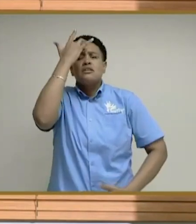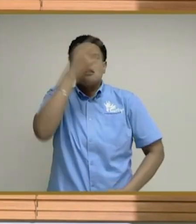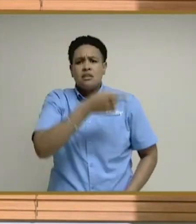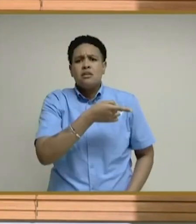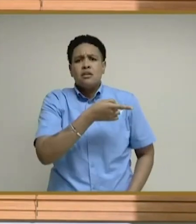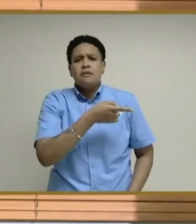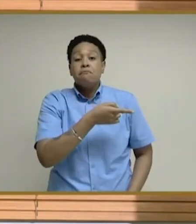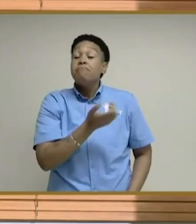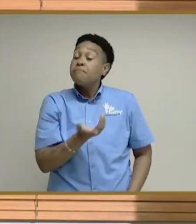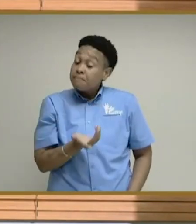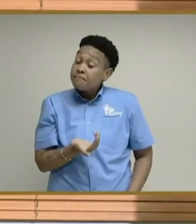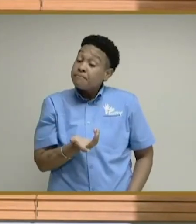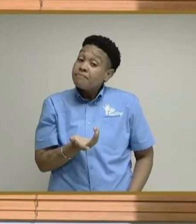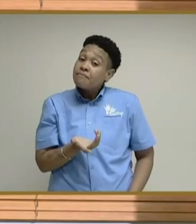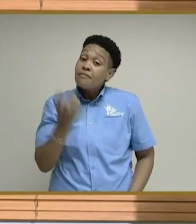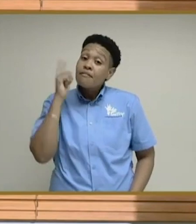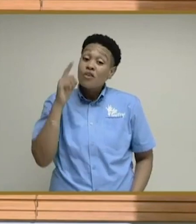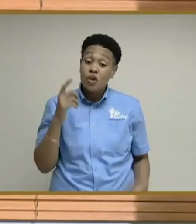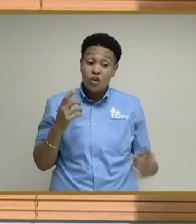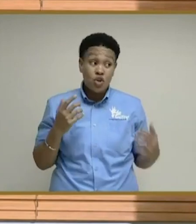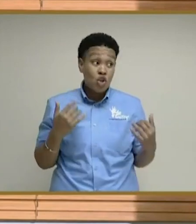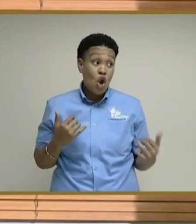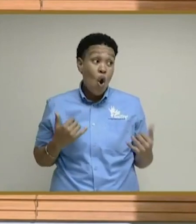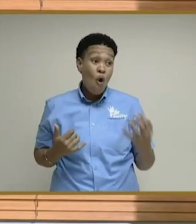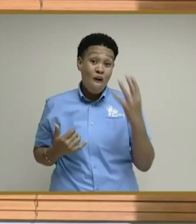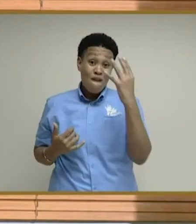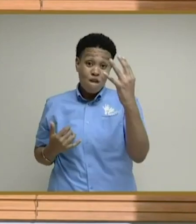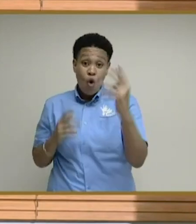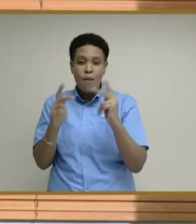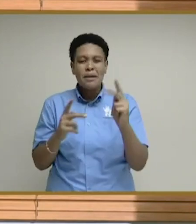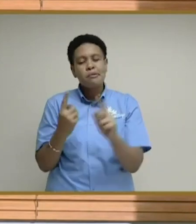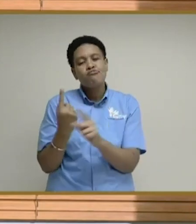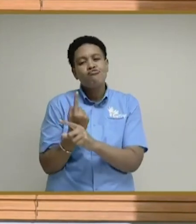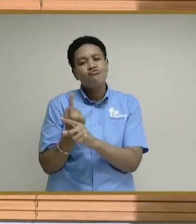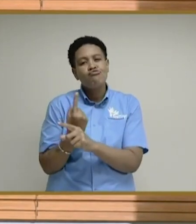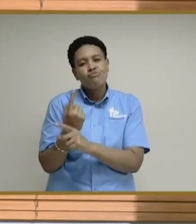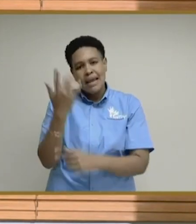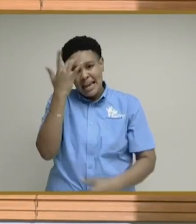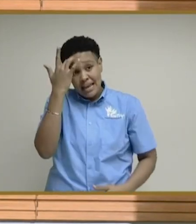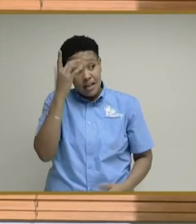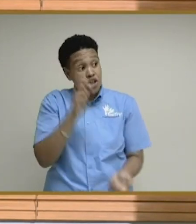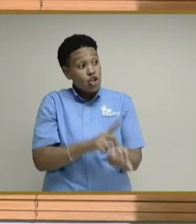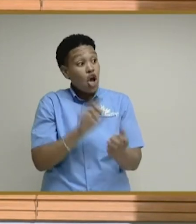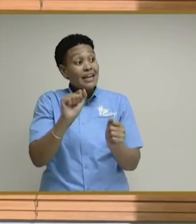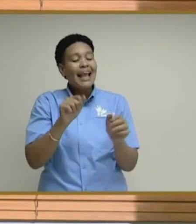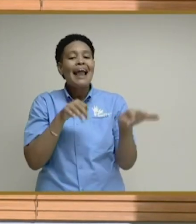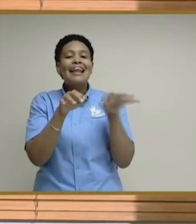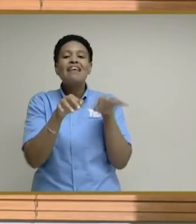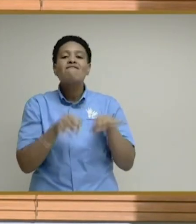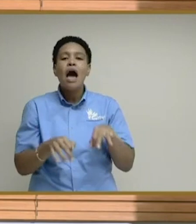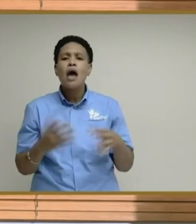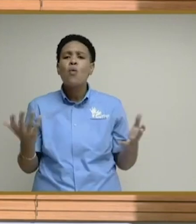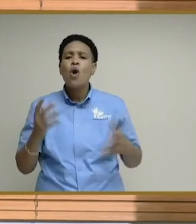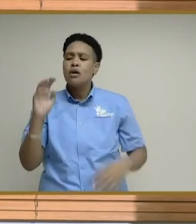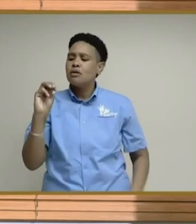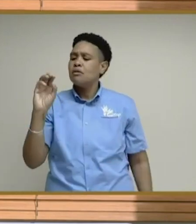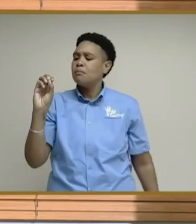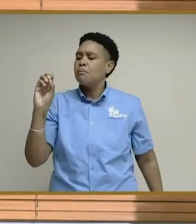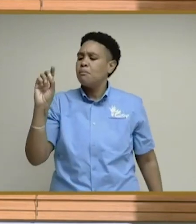And in this instance, four persons are moderately ill. And the doctors can define what moderately ill is.